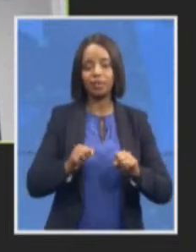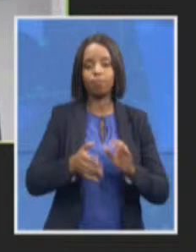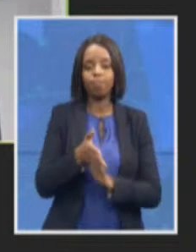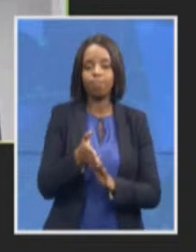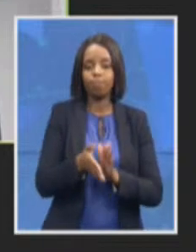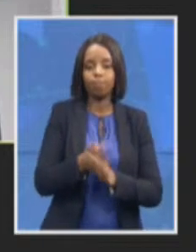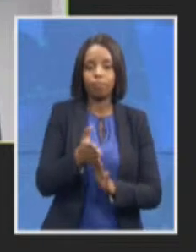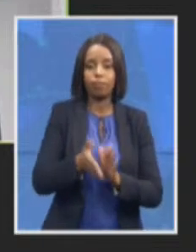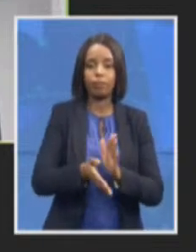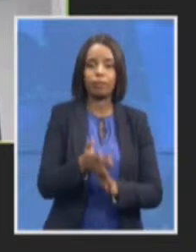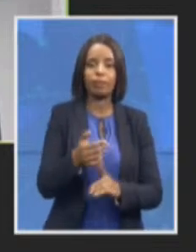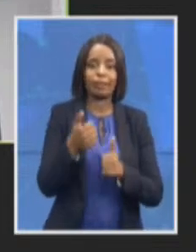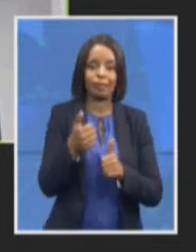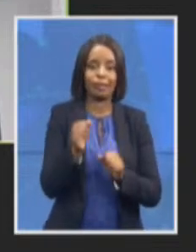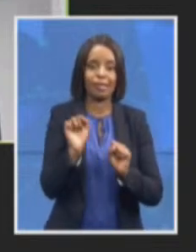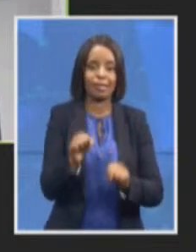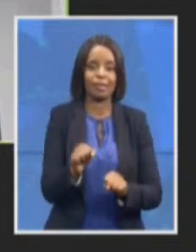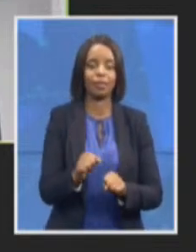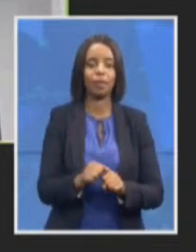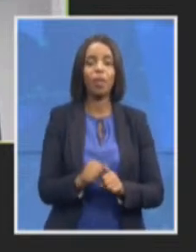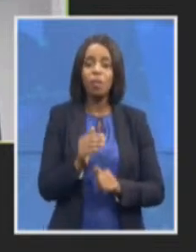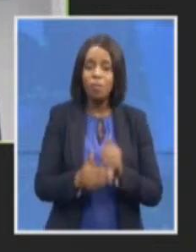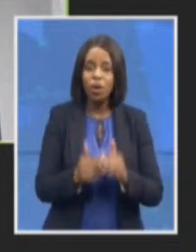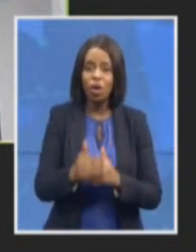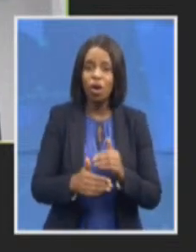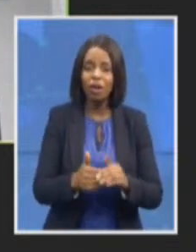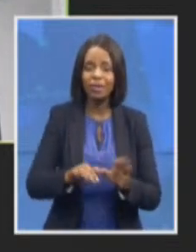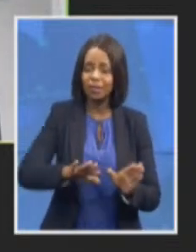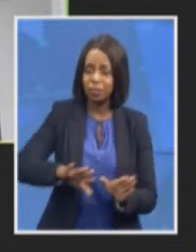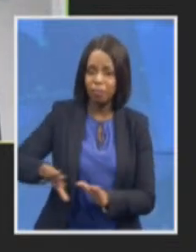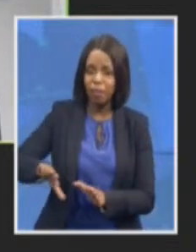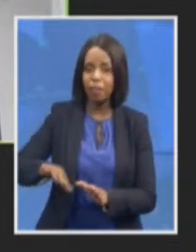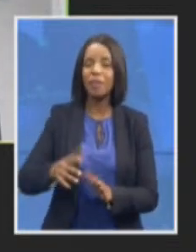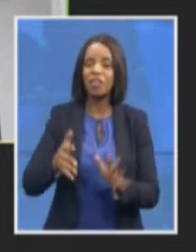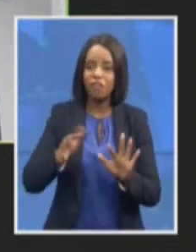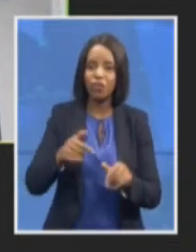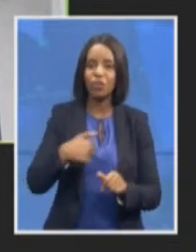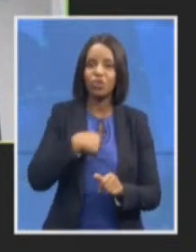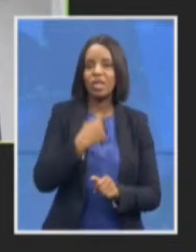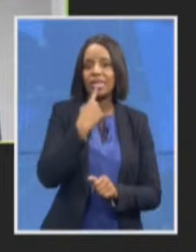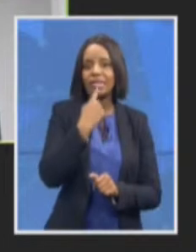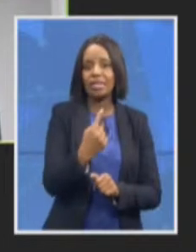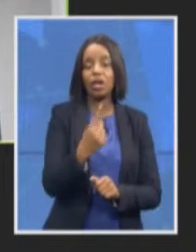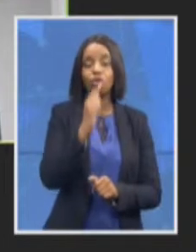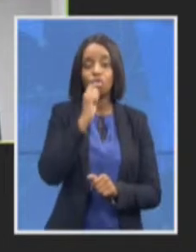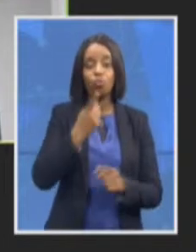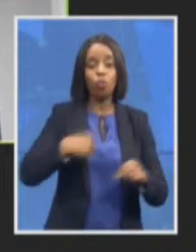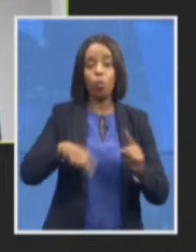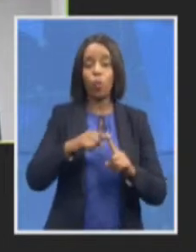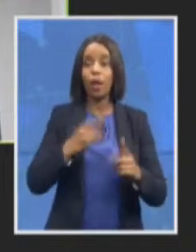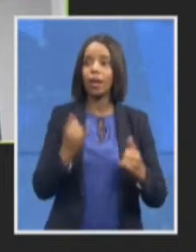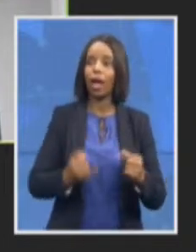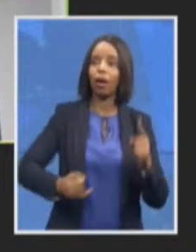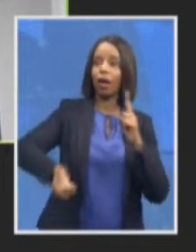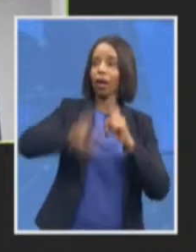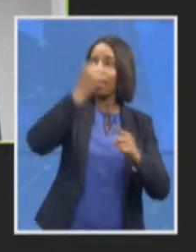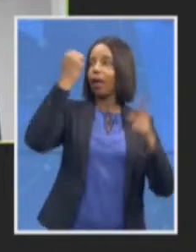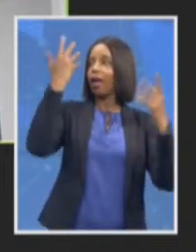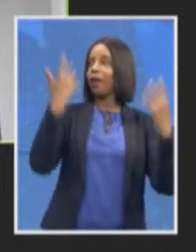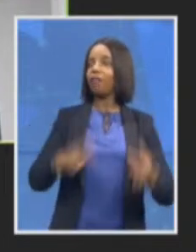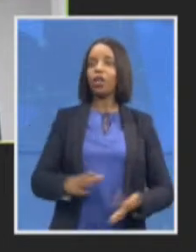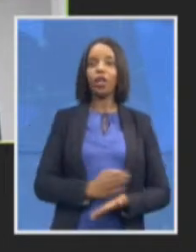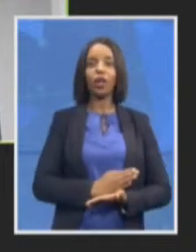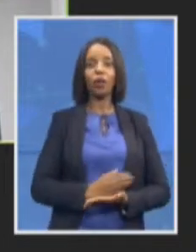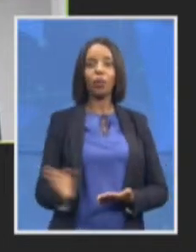we are far from where we want to be but we are on this journey and what is clear as I also mentioned